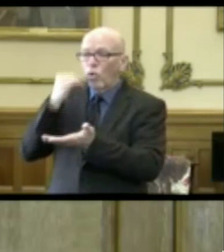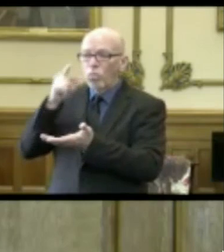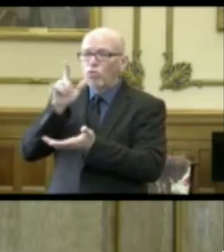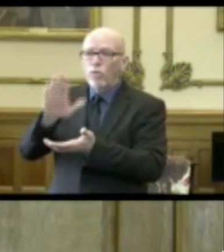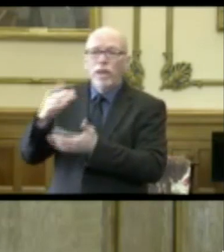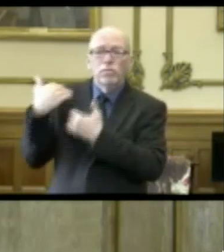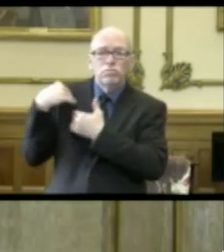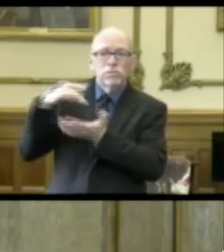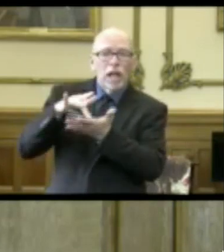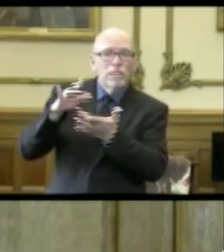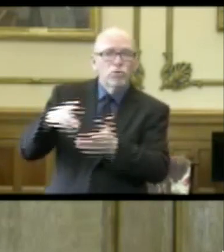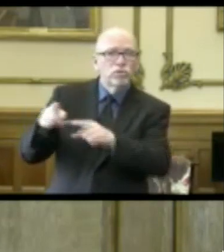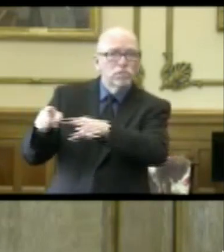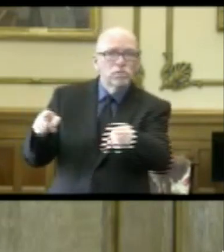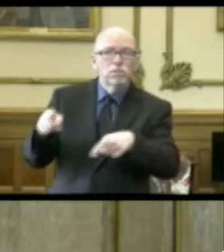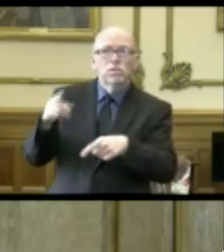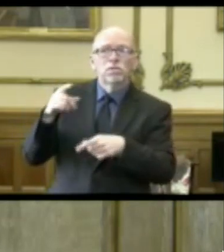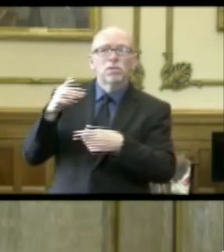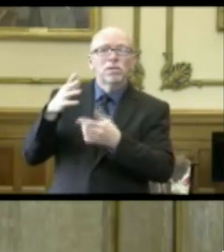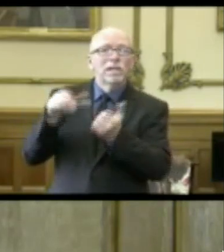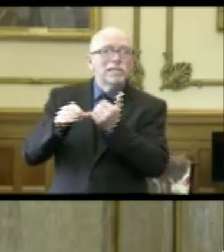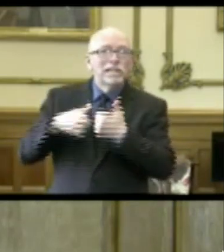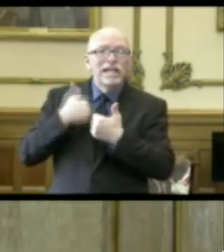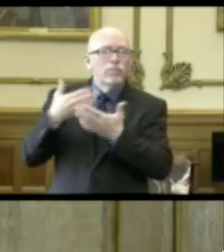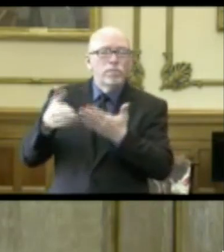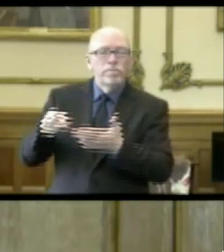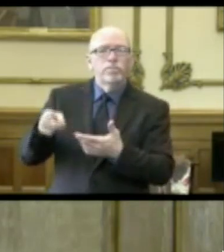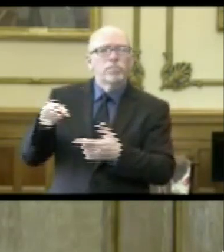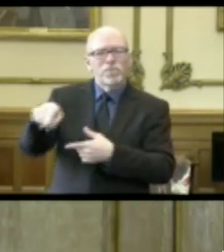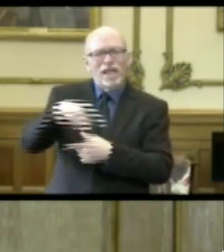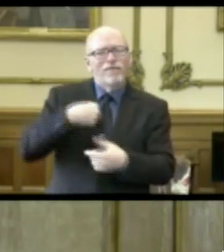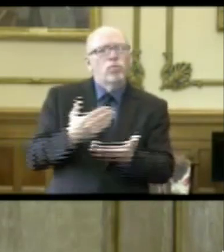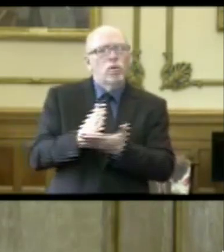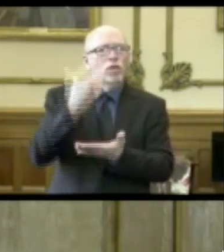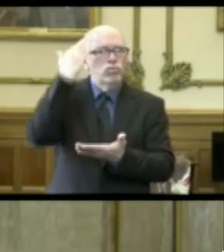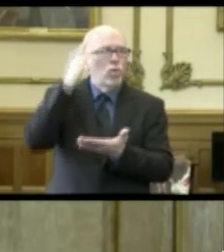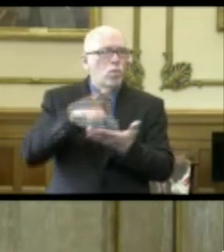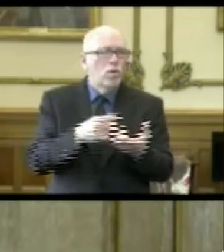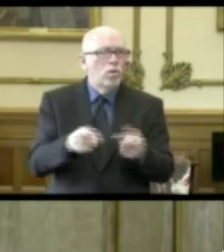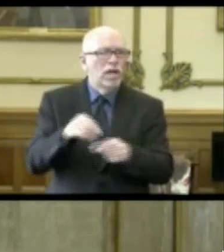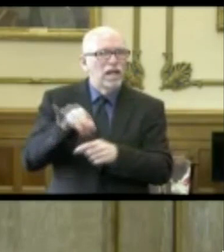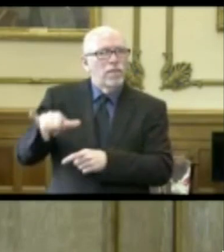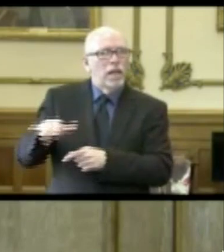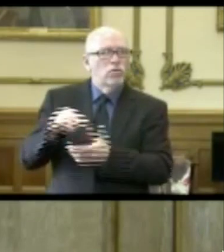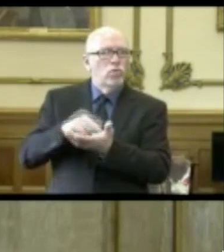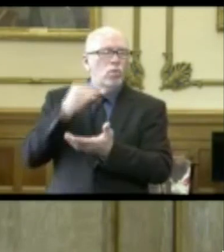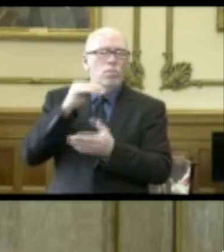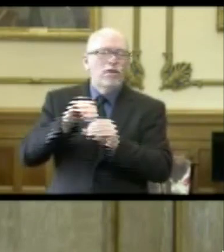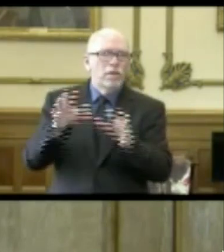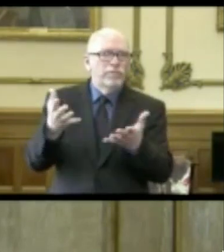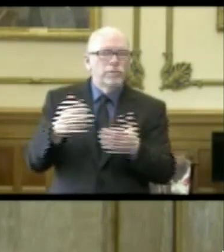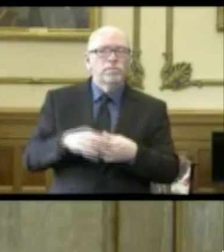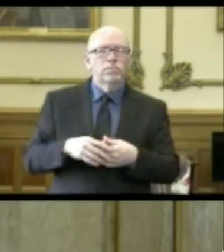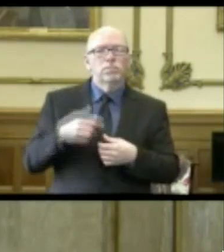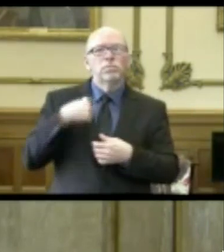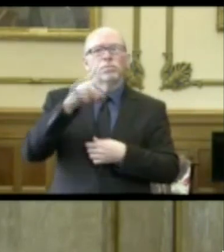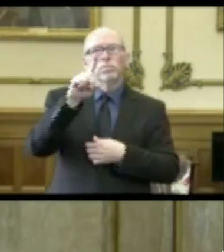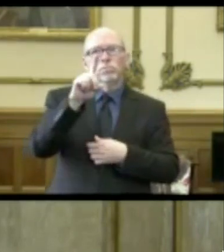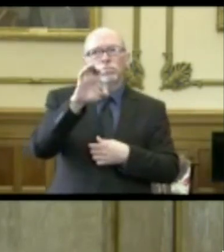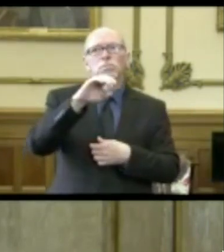or a residential facility, that they have the right to know what's going on in that facility. I 100